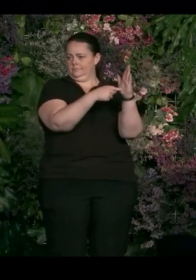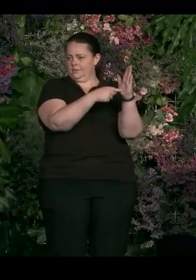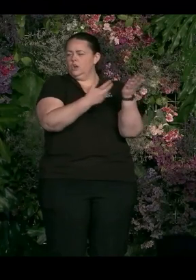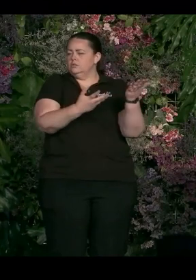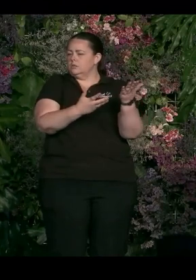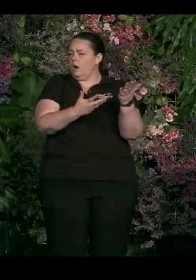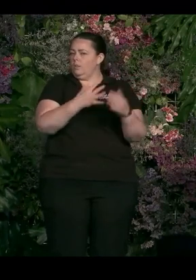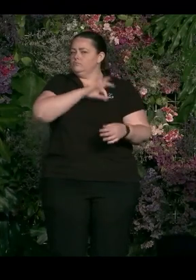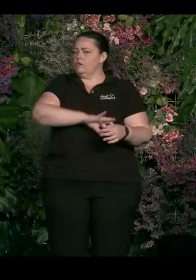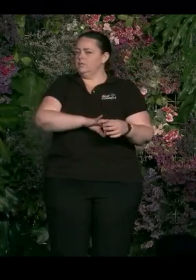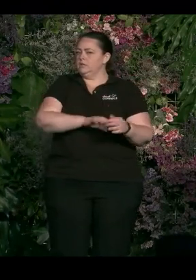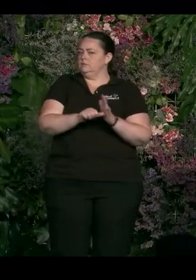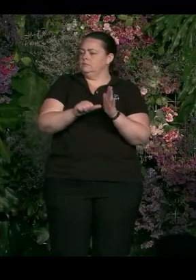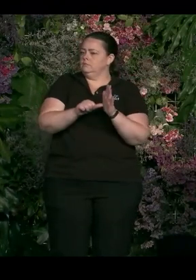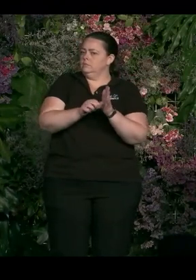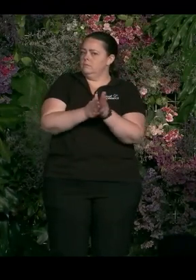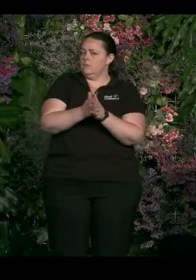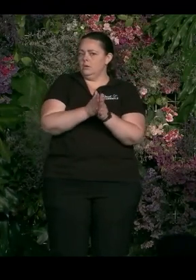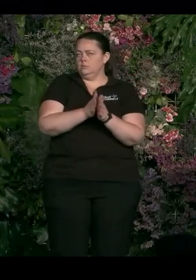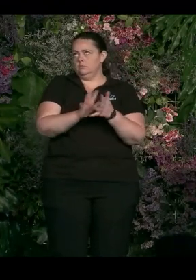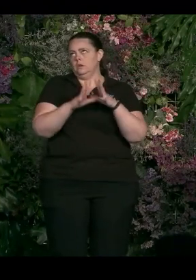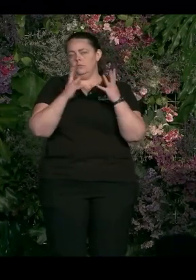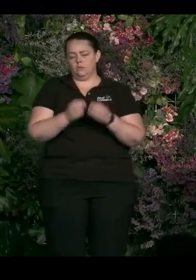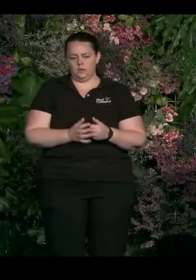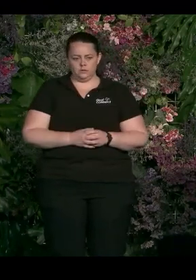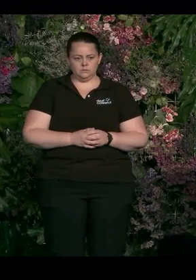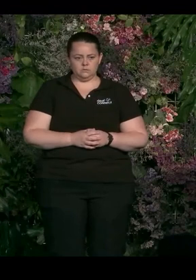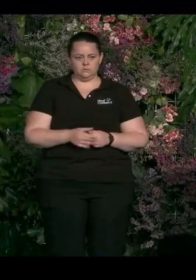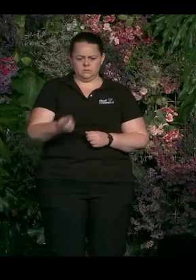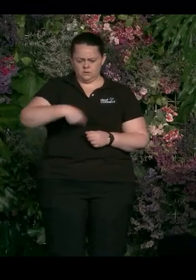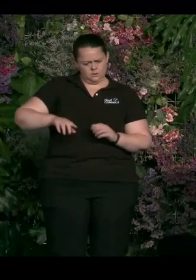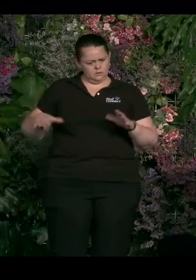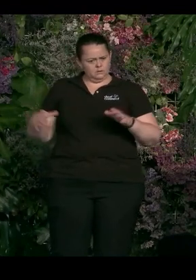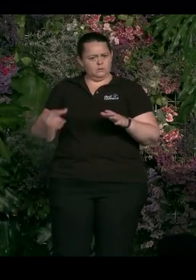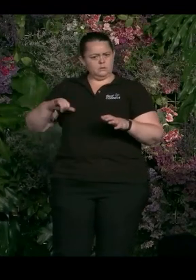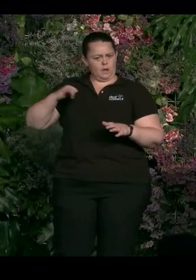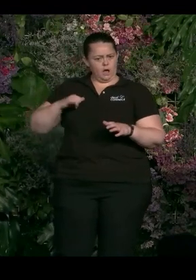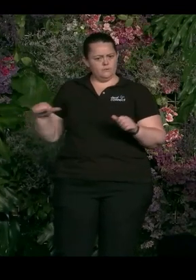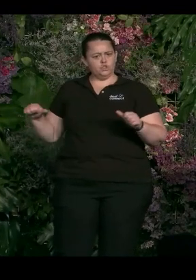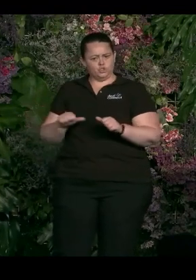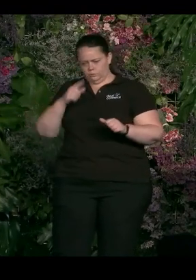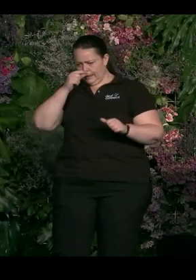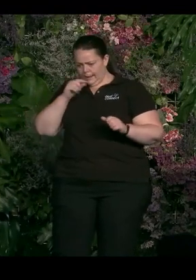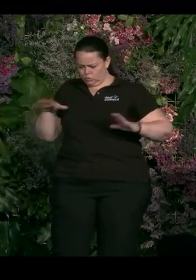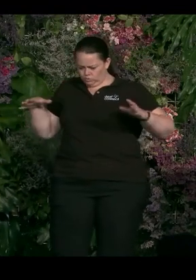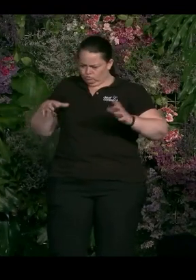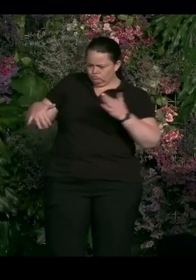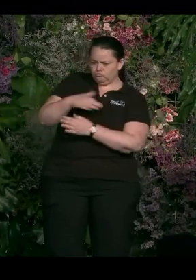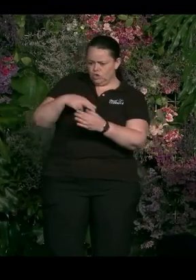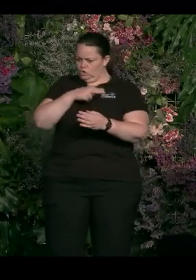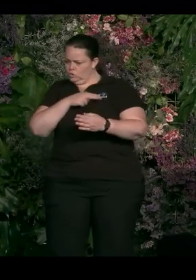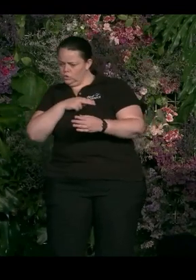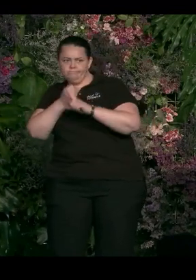everything. So it's talent. It's employees being able to mobilize and to unionize and to be able to have fair, safe wages. All of those pieces are what